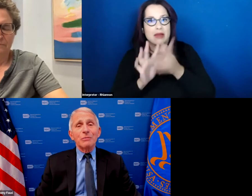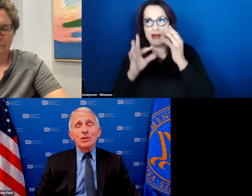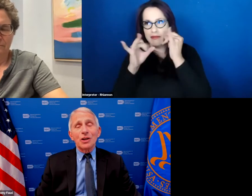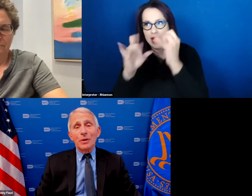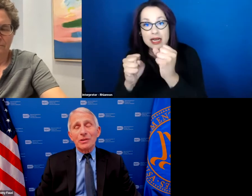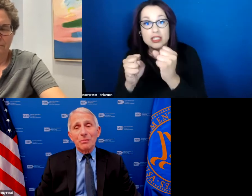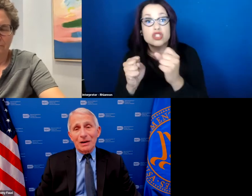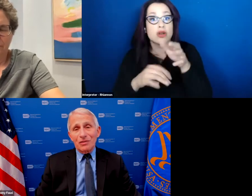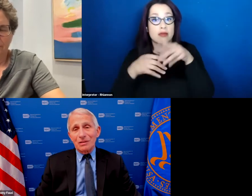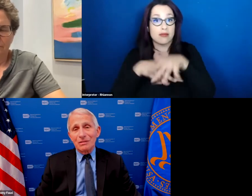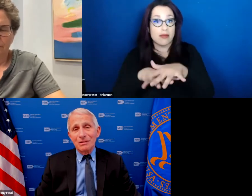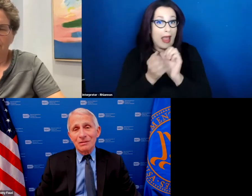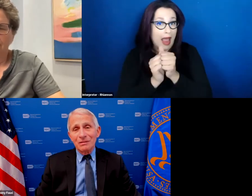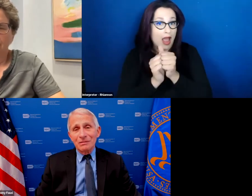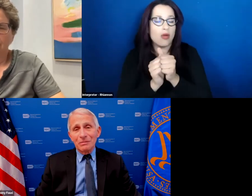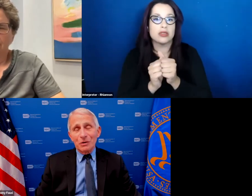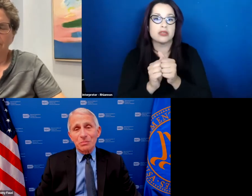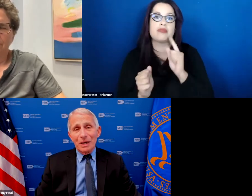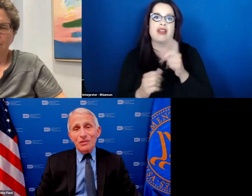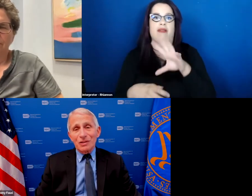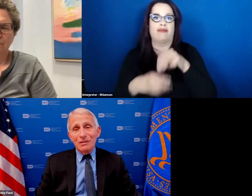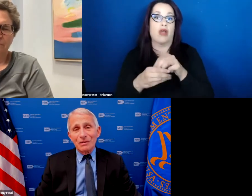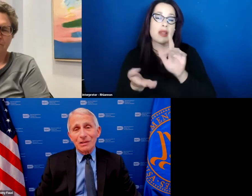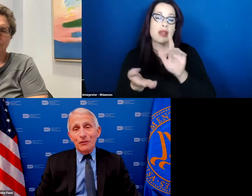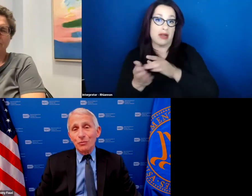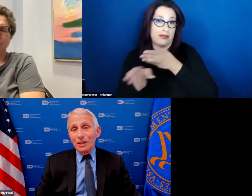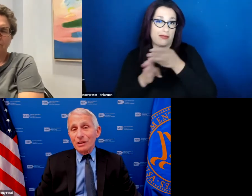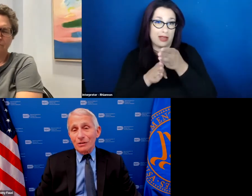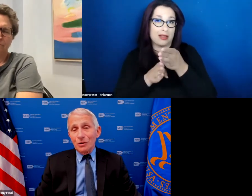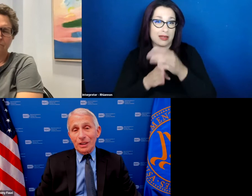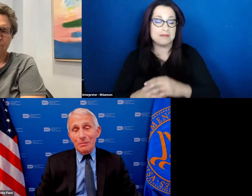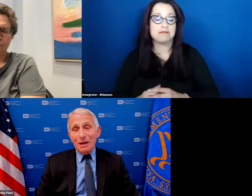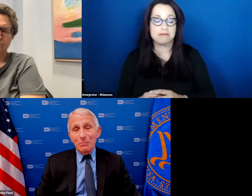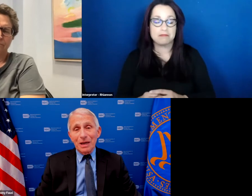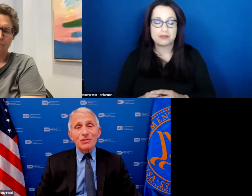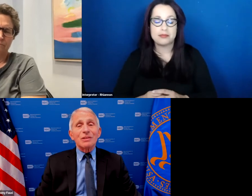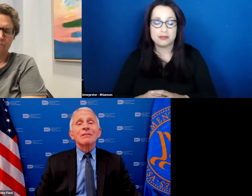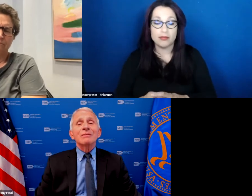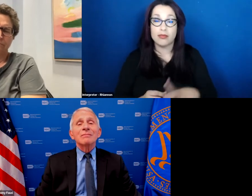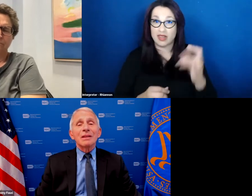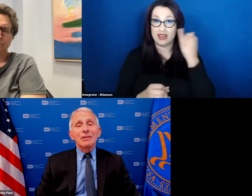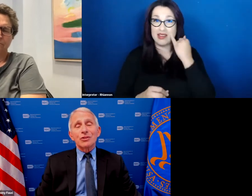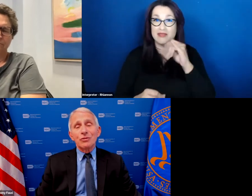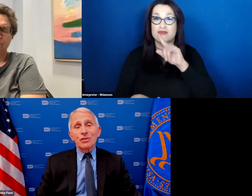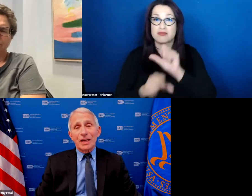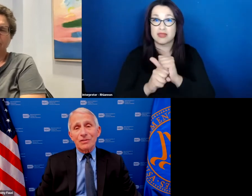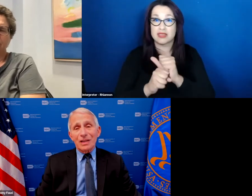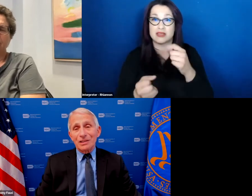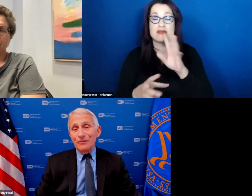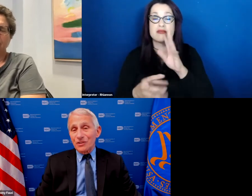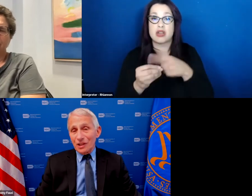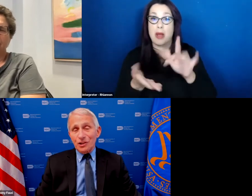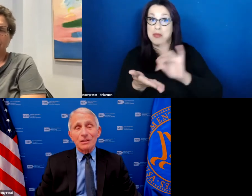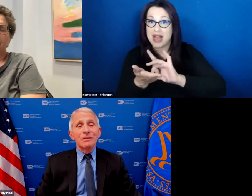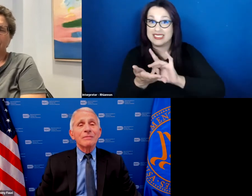that was to go into medicine because medicine if you really are talking about medicine in its true sense